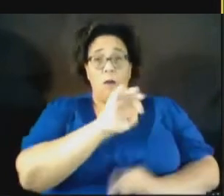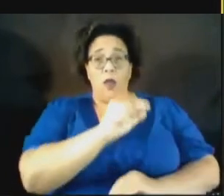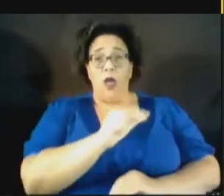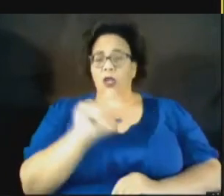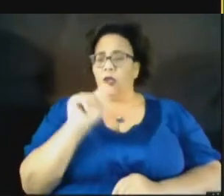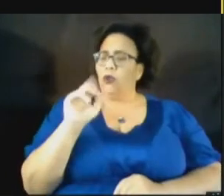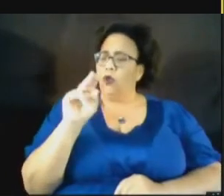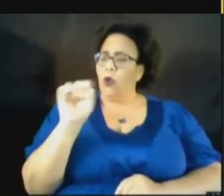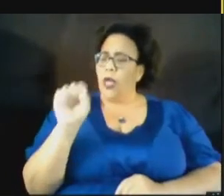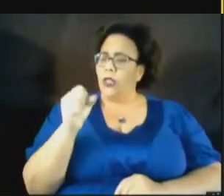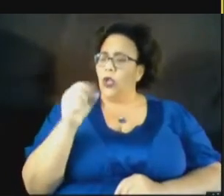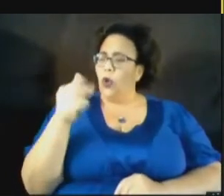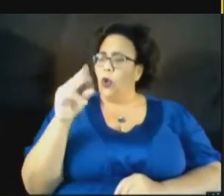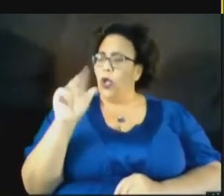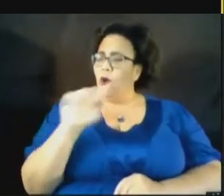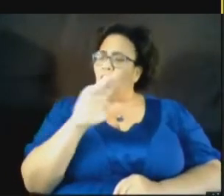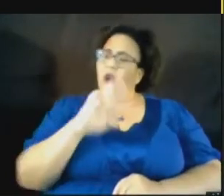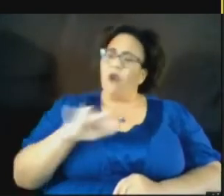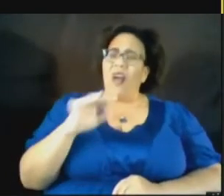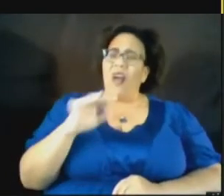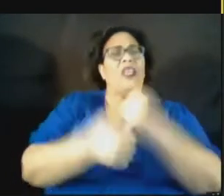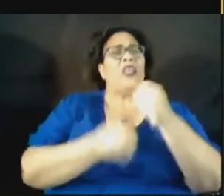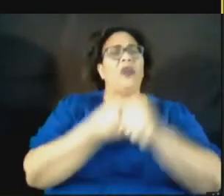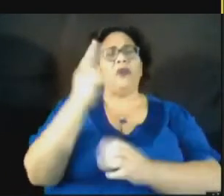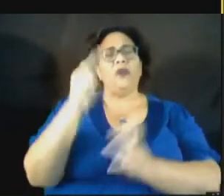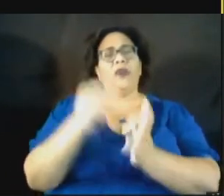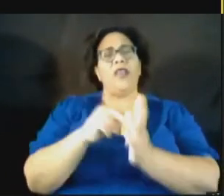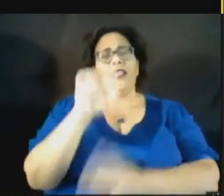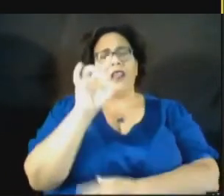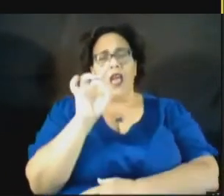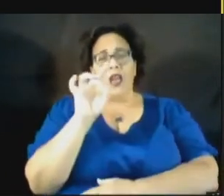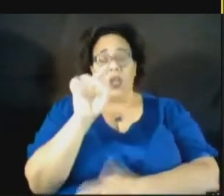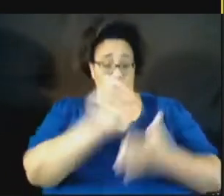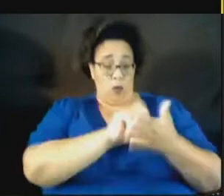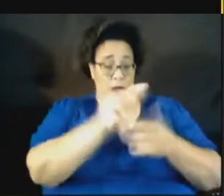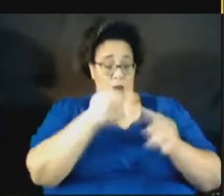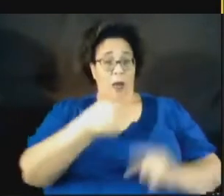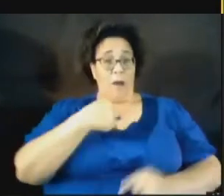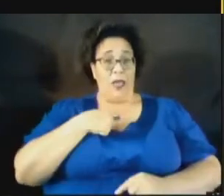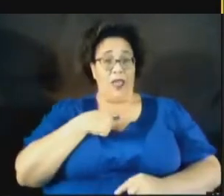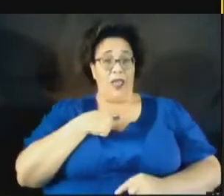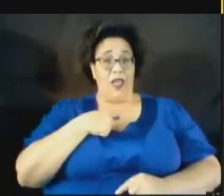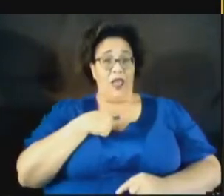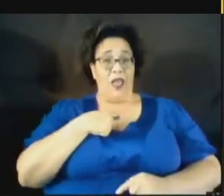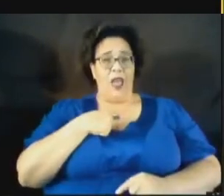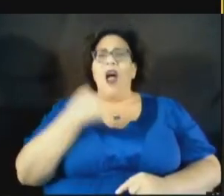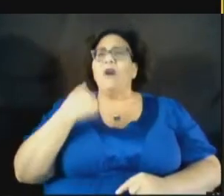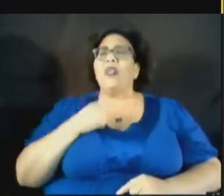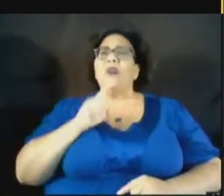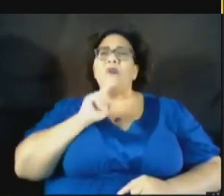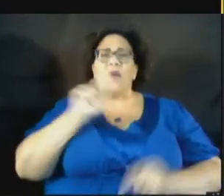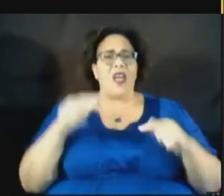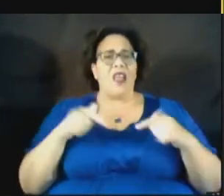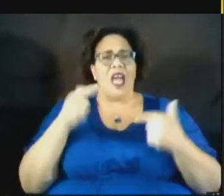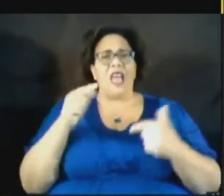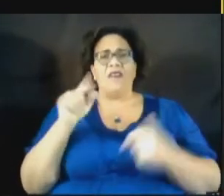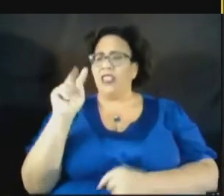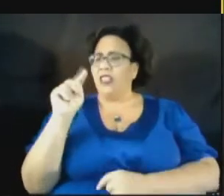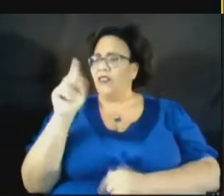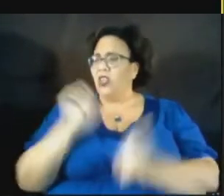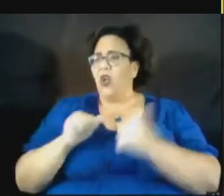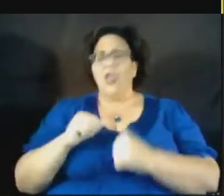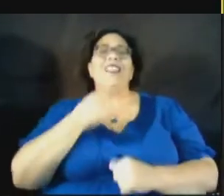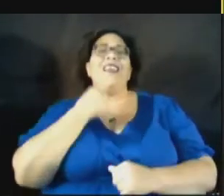around 2008. She had written about me. I was on a reality television show on VH1 called I Want to Work for Diddy.